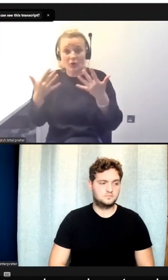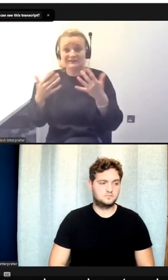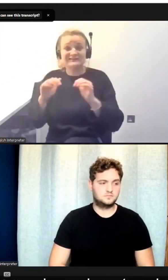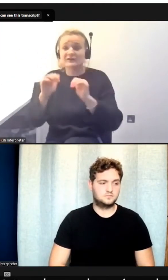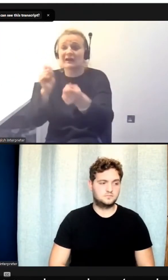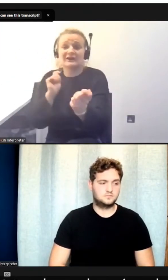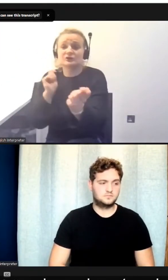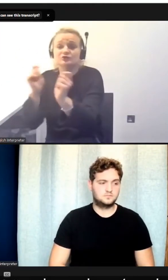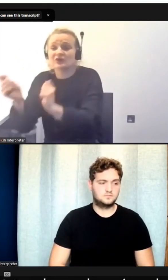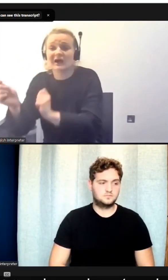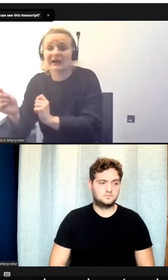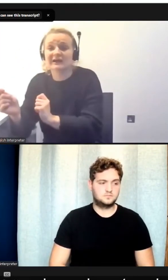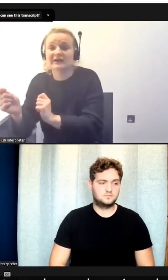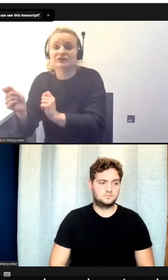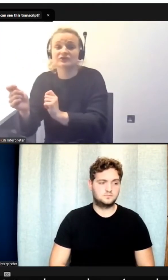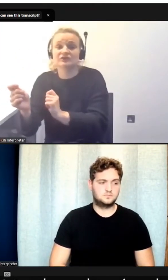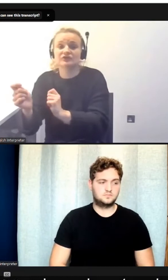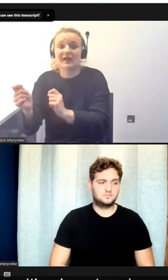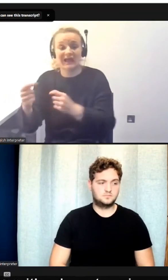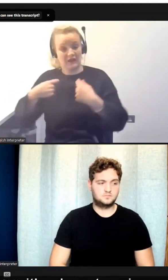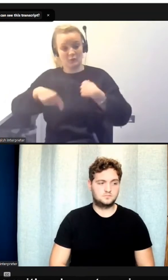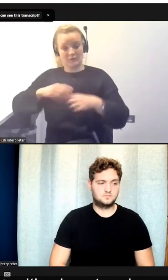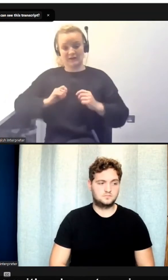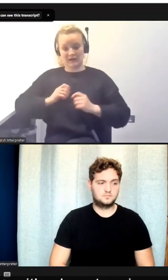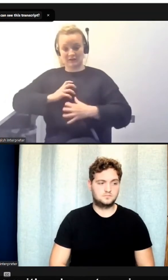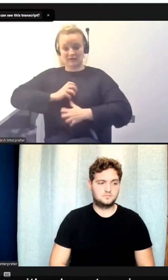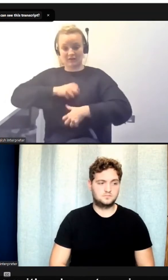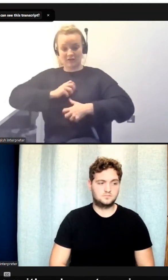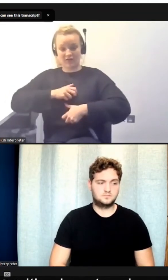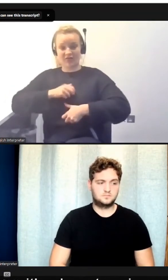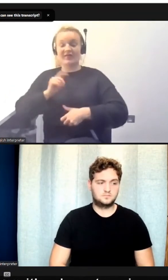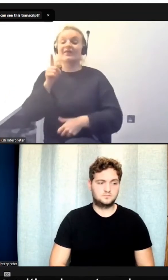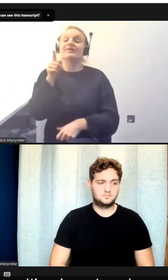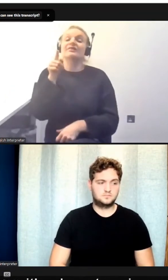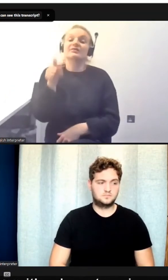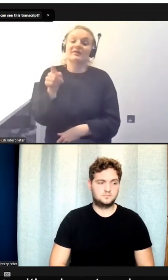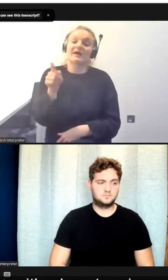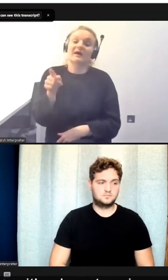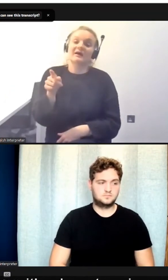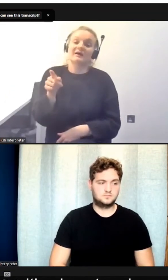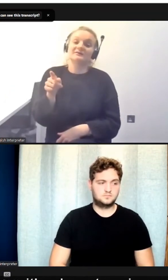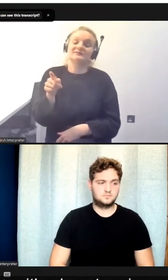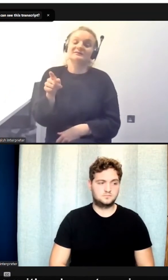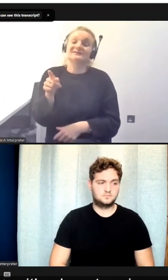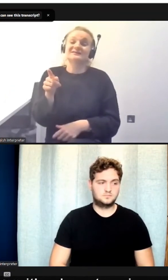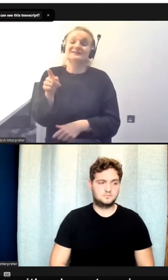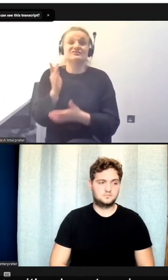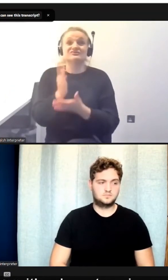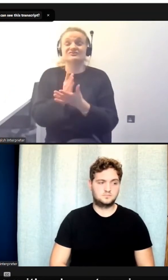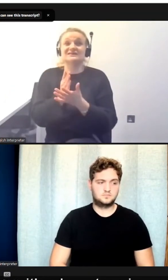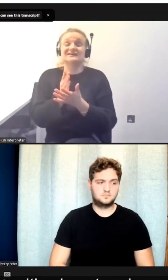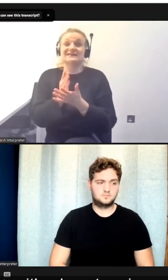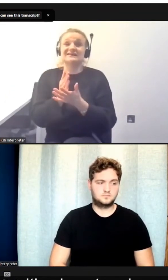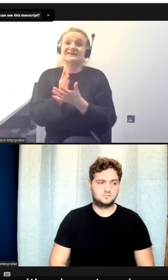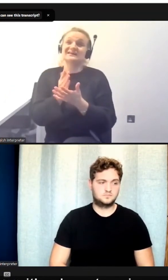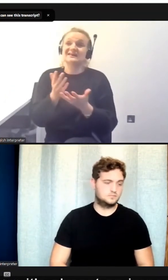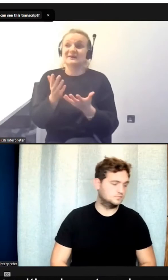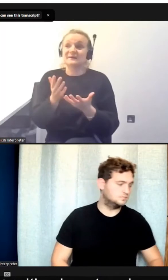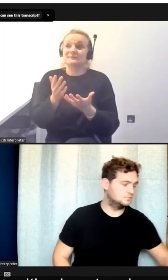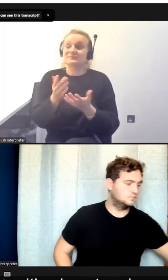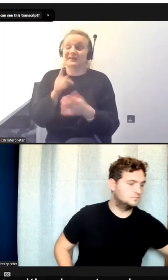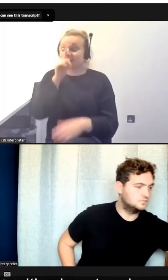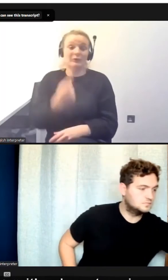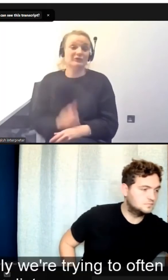We're all right because we know how to adapt. I think that is almost, as I say, you know, it's almost an